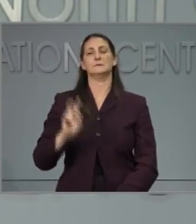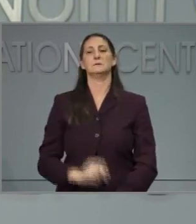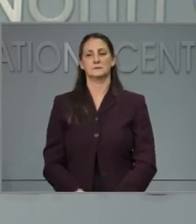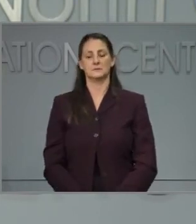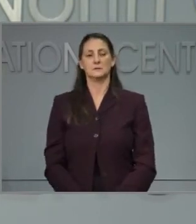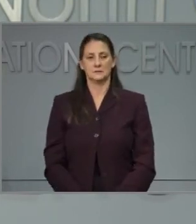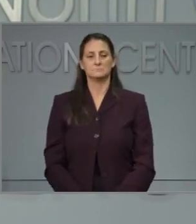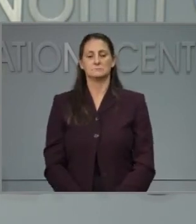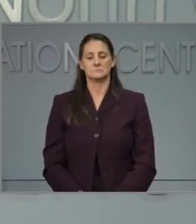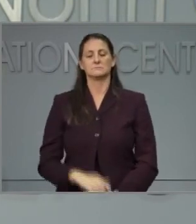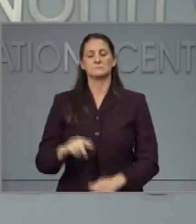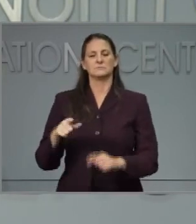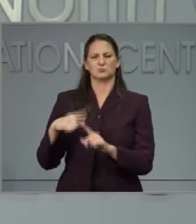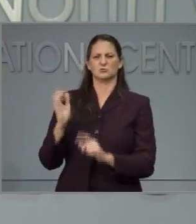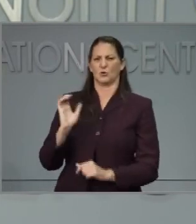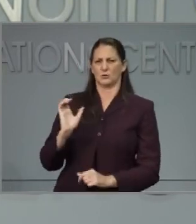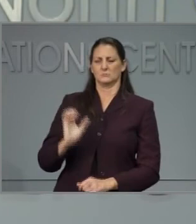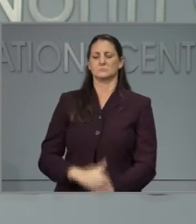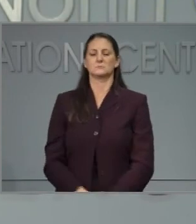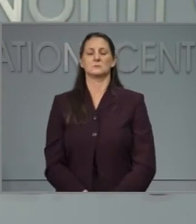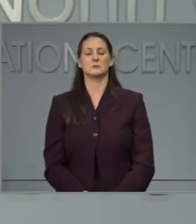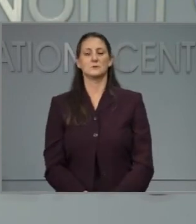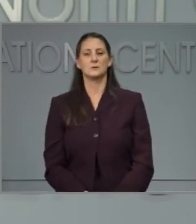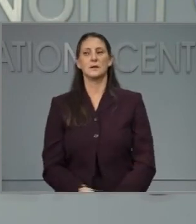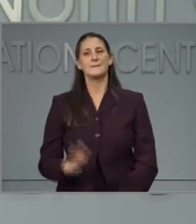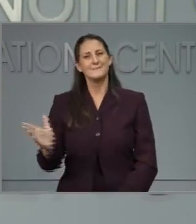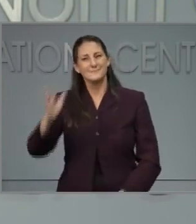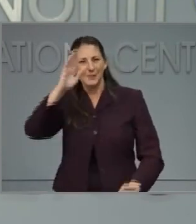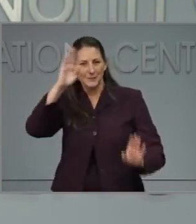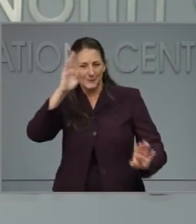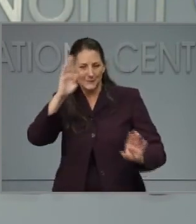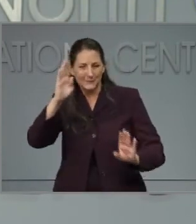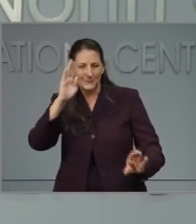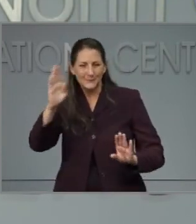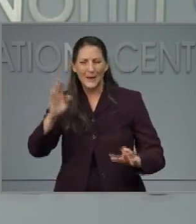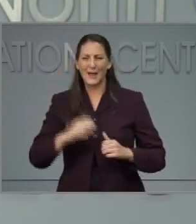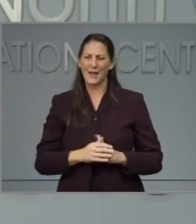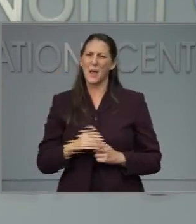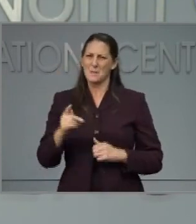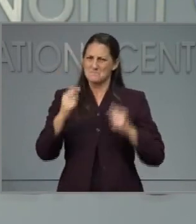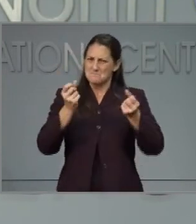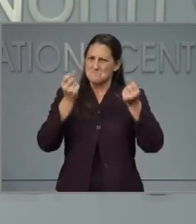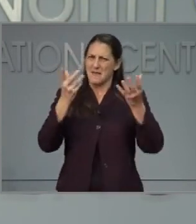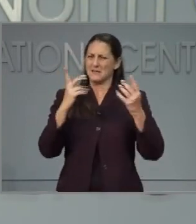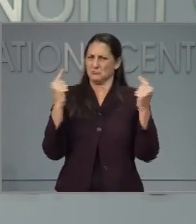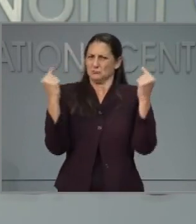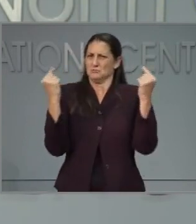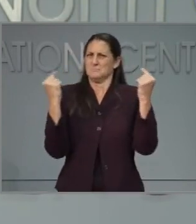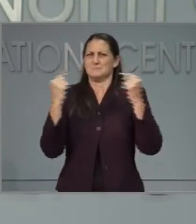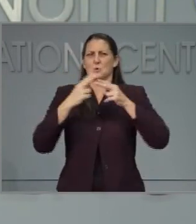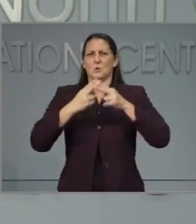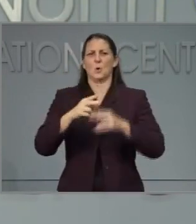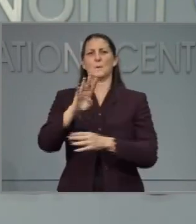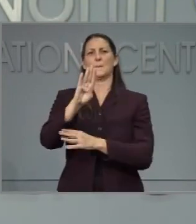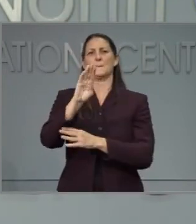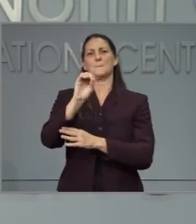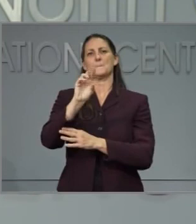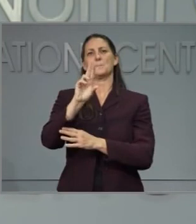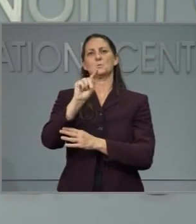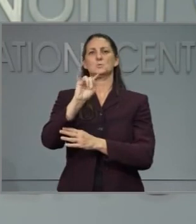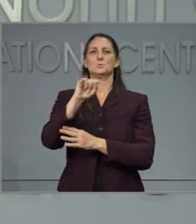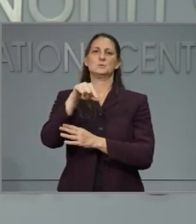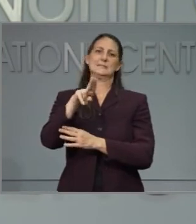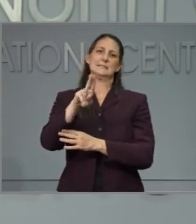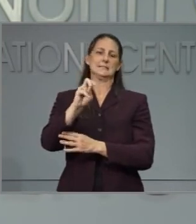WBTV in Charlotte. There are a lot of boutique fitness studios in this area in which they would be